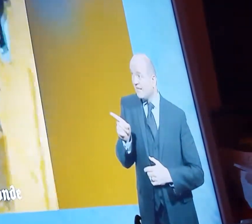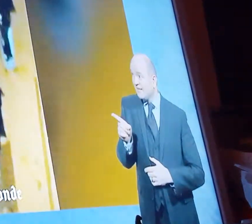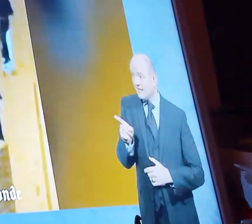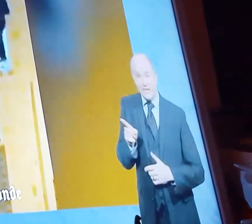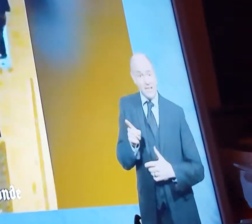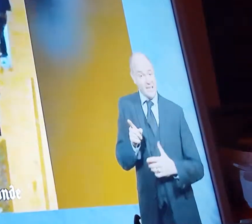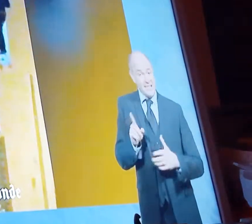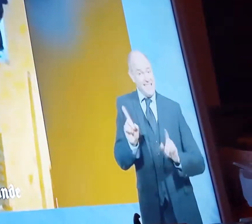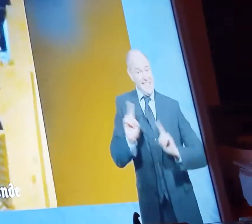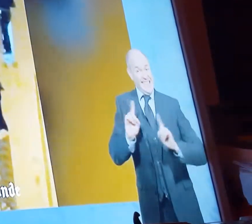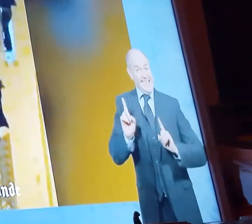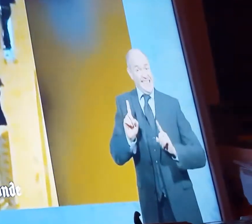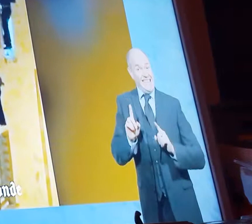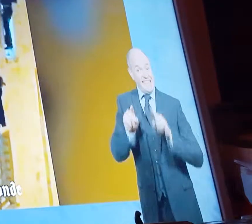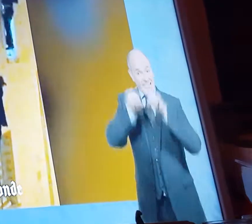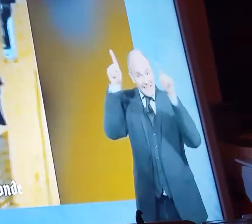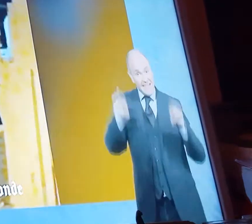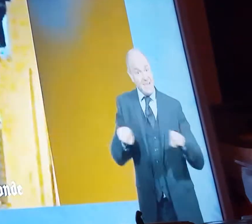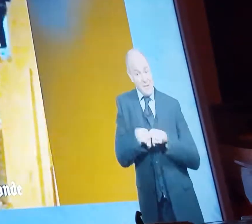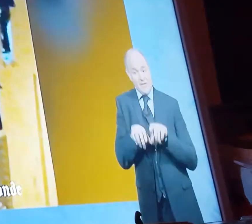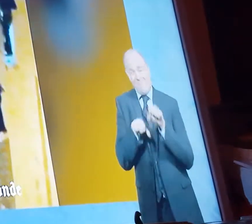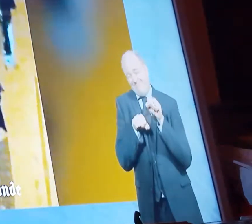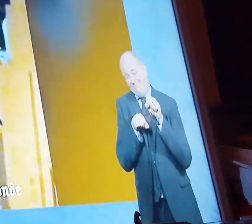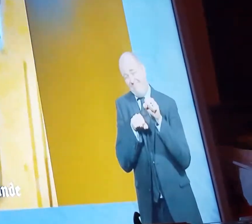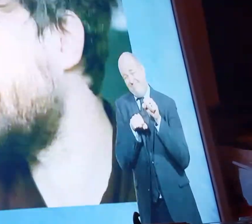survive, playing the sword in damage.